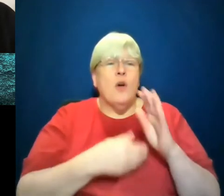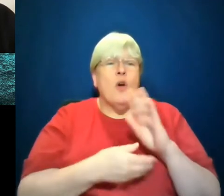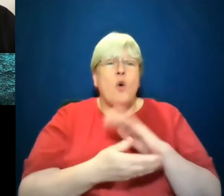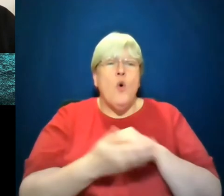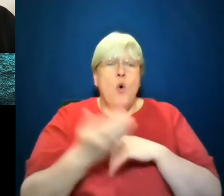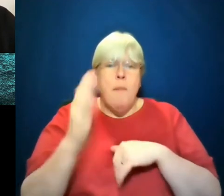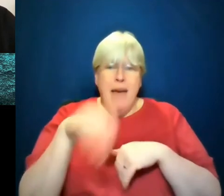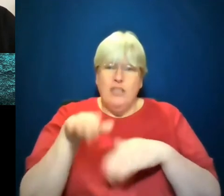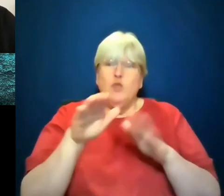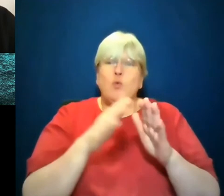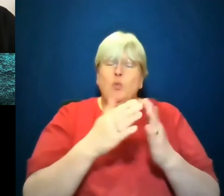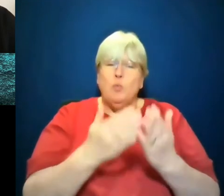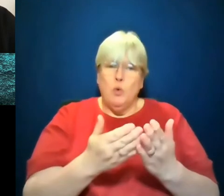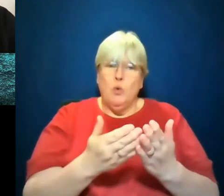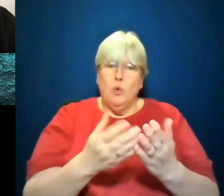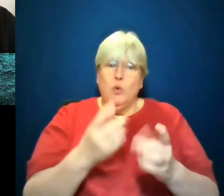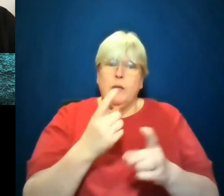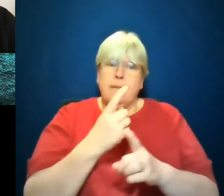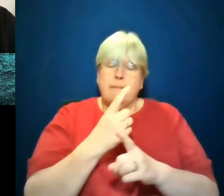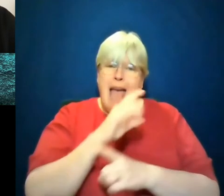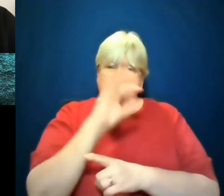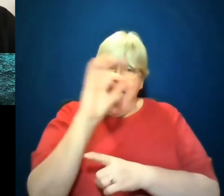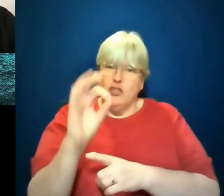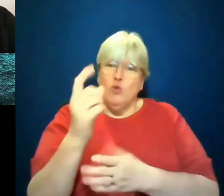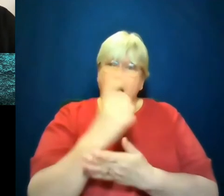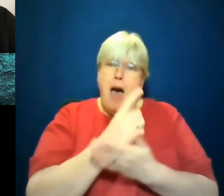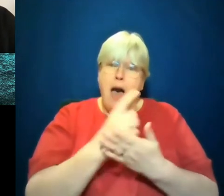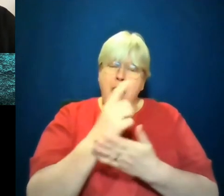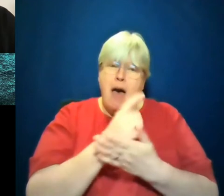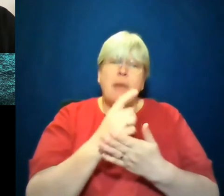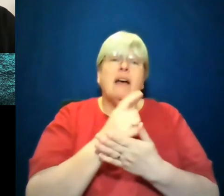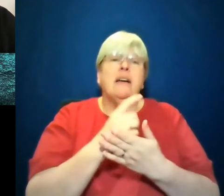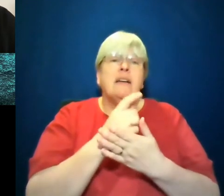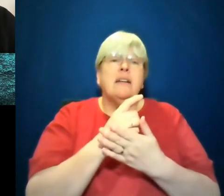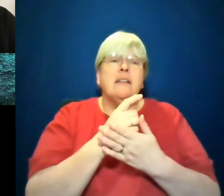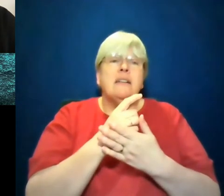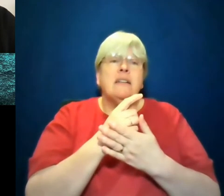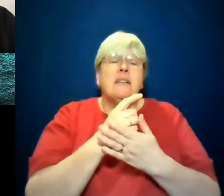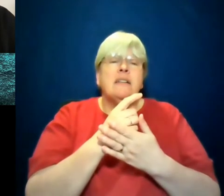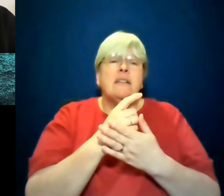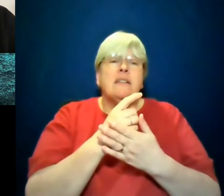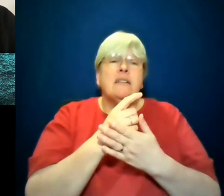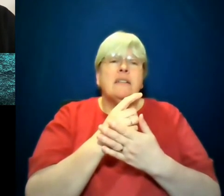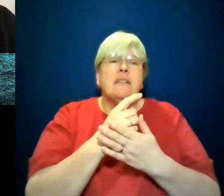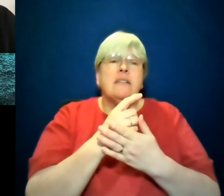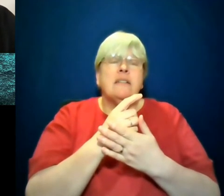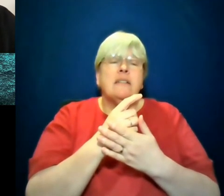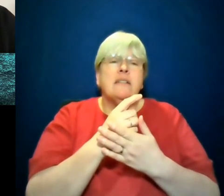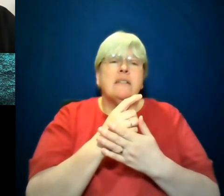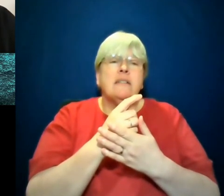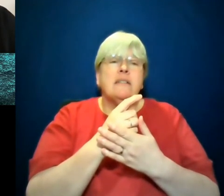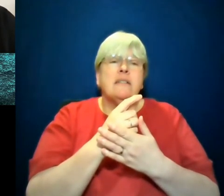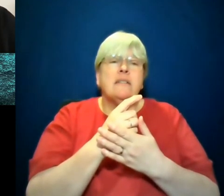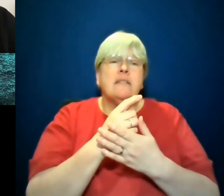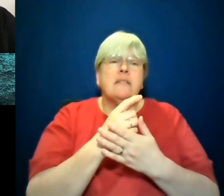promised, but I wanted to ask you really about this idea of healing. You know, it's a